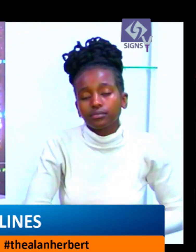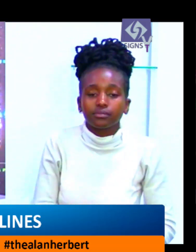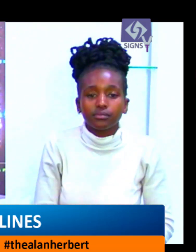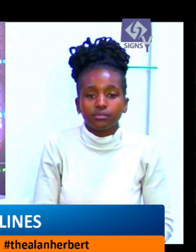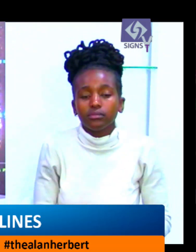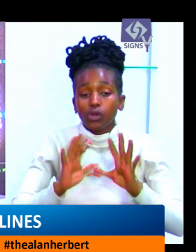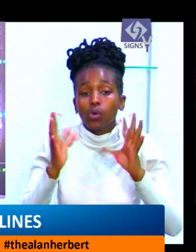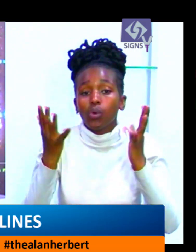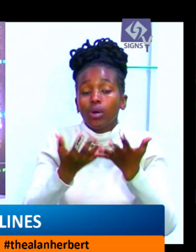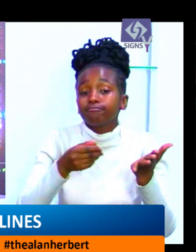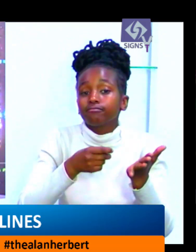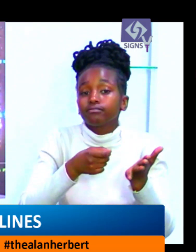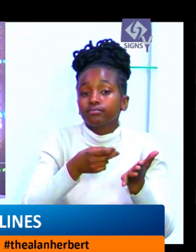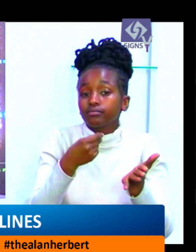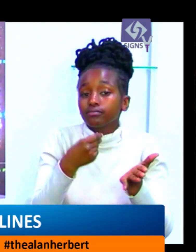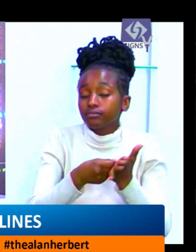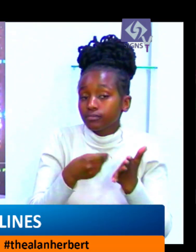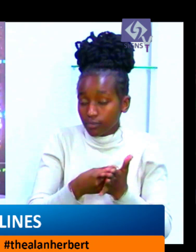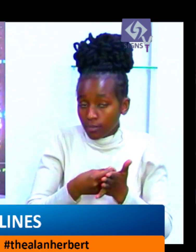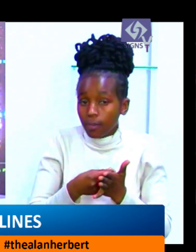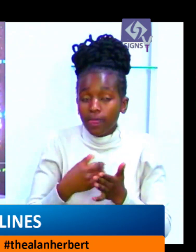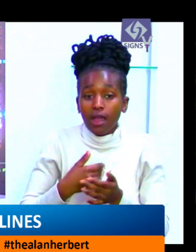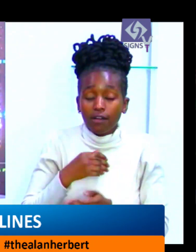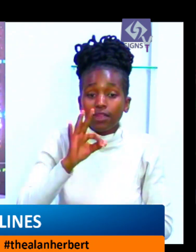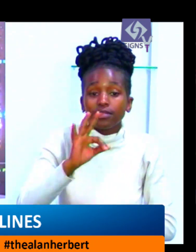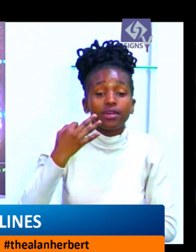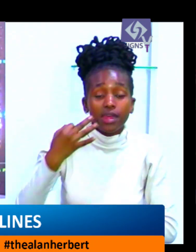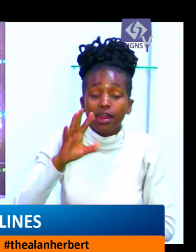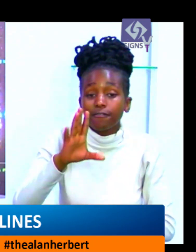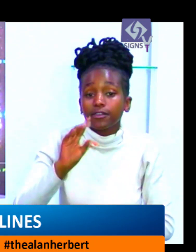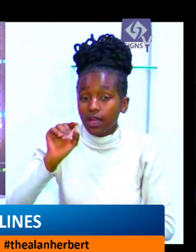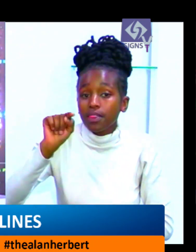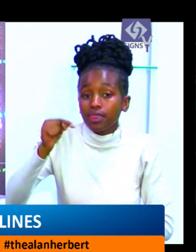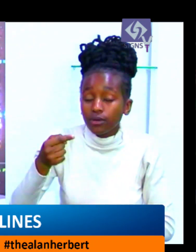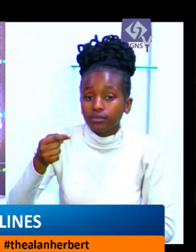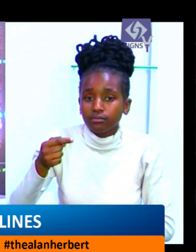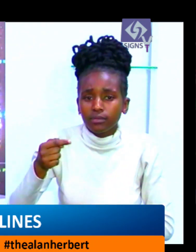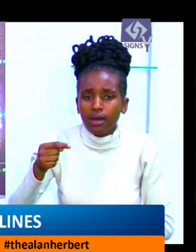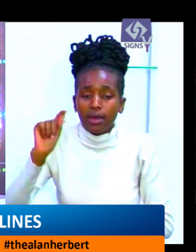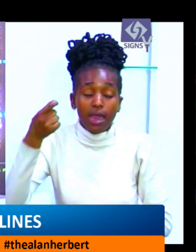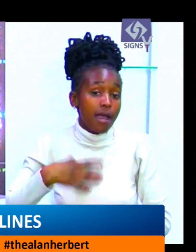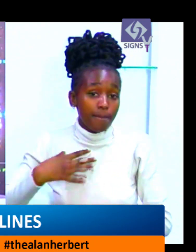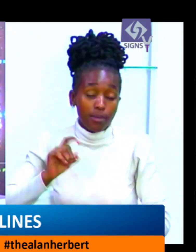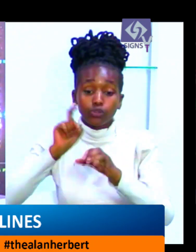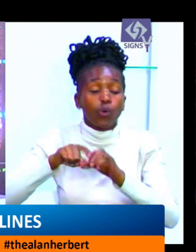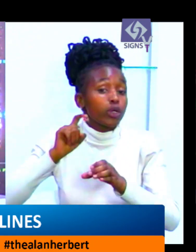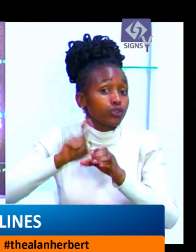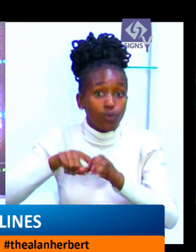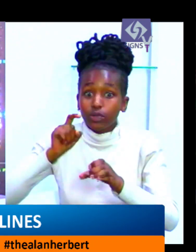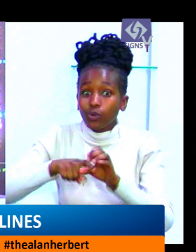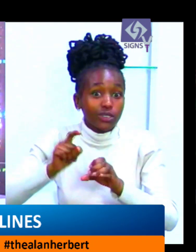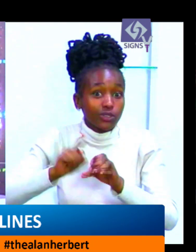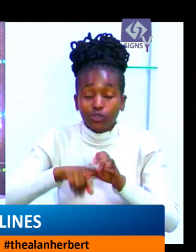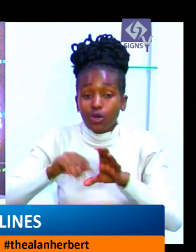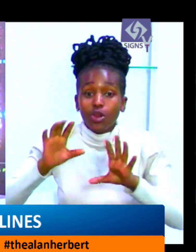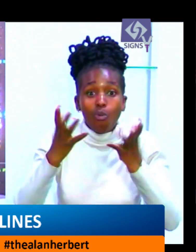to hold talks and submit a report to parliament here are pictures from the senate as of